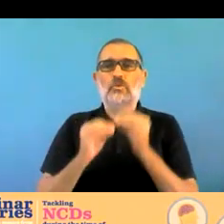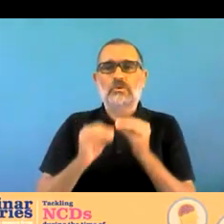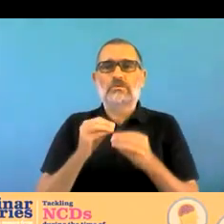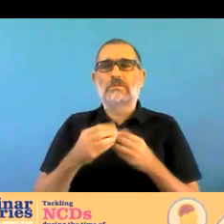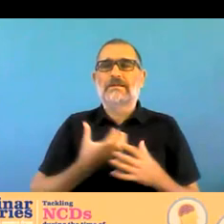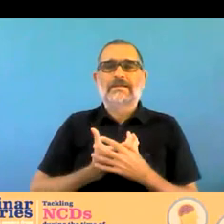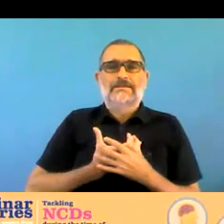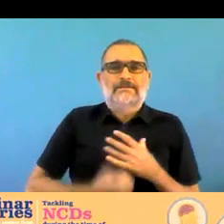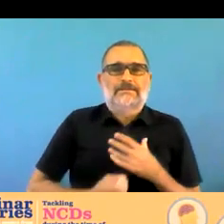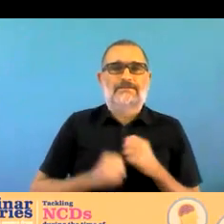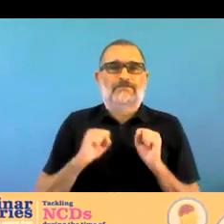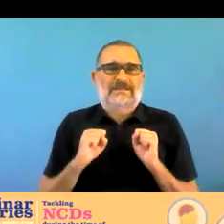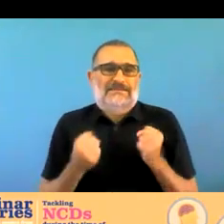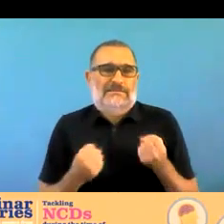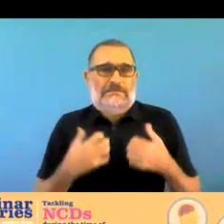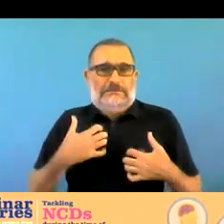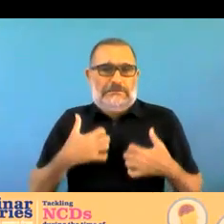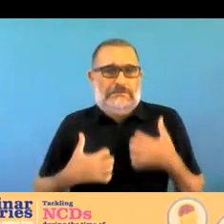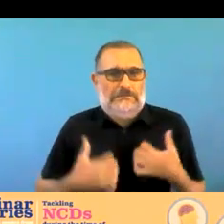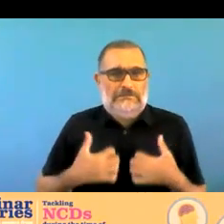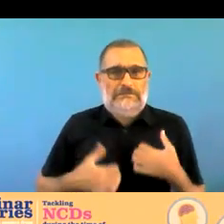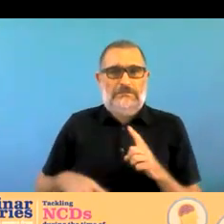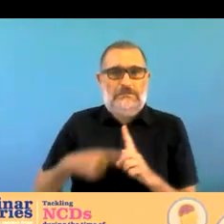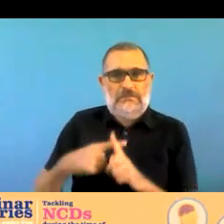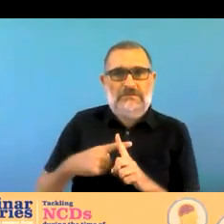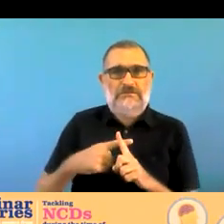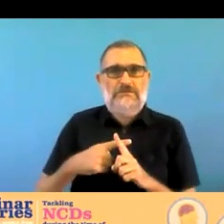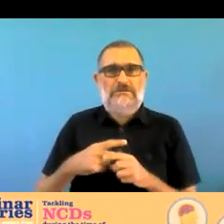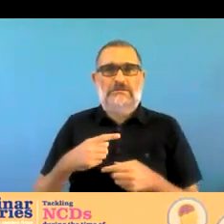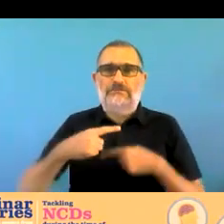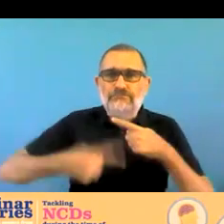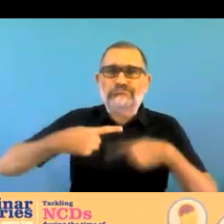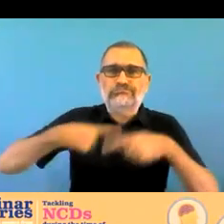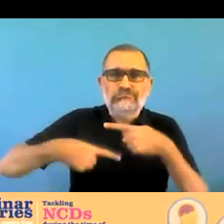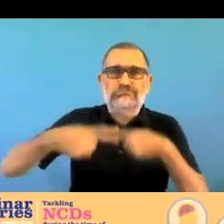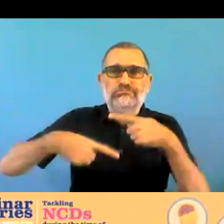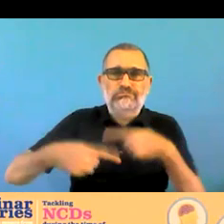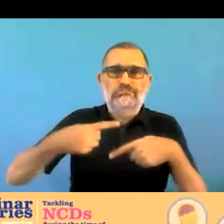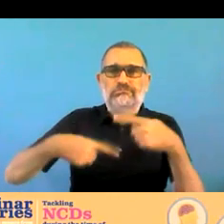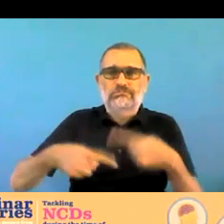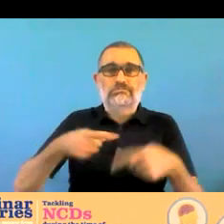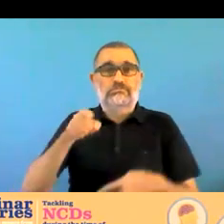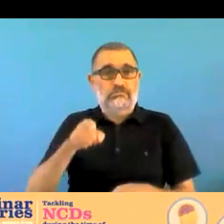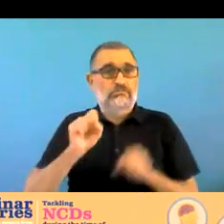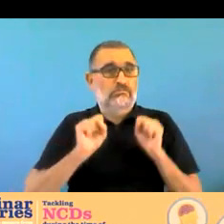and uh over time some of these uh phenomena uh level out now as far as how this uh manifests